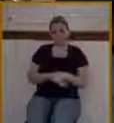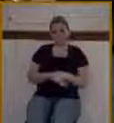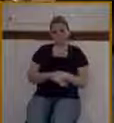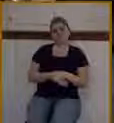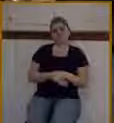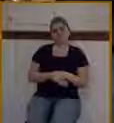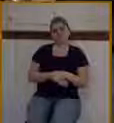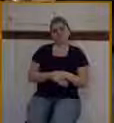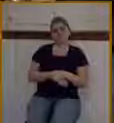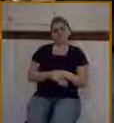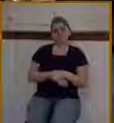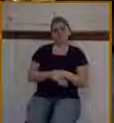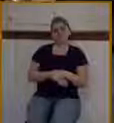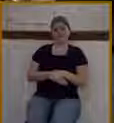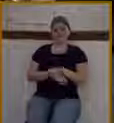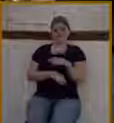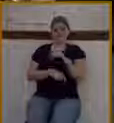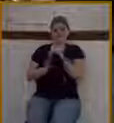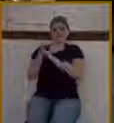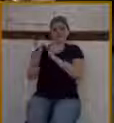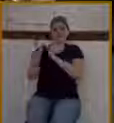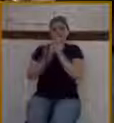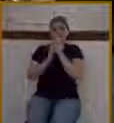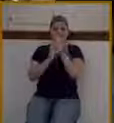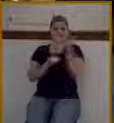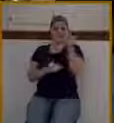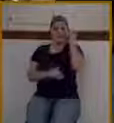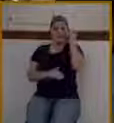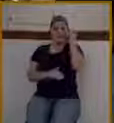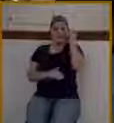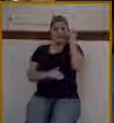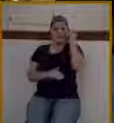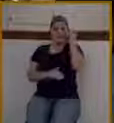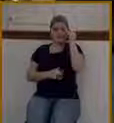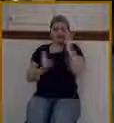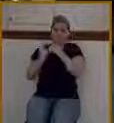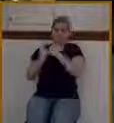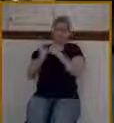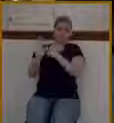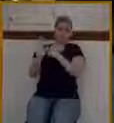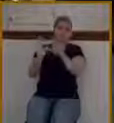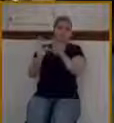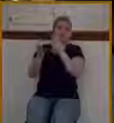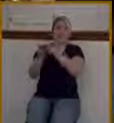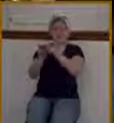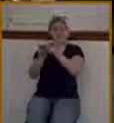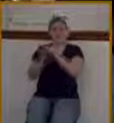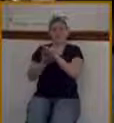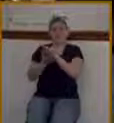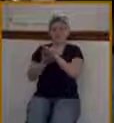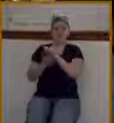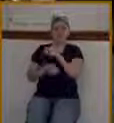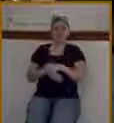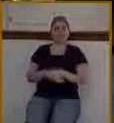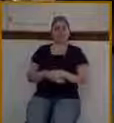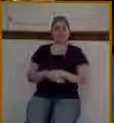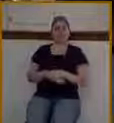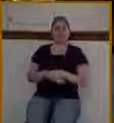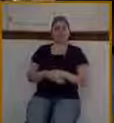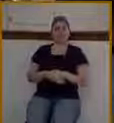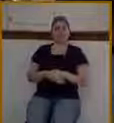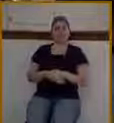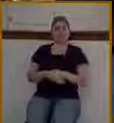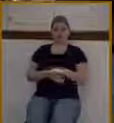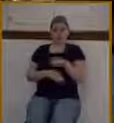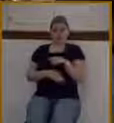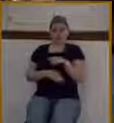about this is that Jesus knew all of this. This is a proof of his deity. He says, You'll go to this village. You'll find a colt that's tied there. This will be a colt